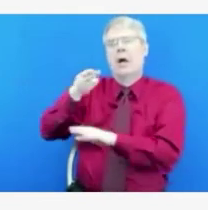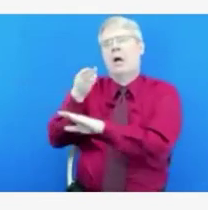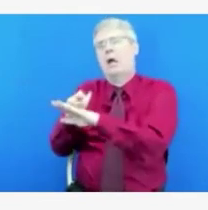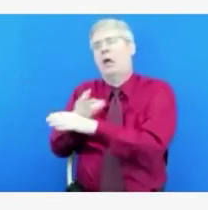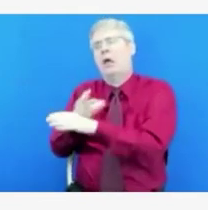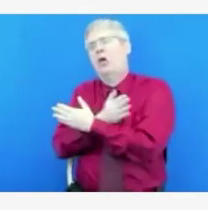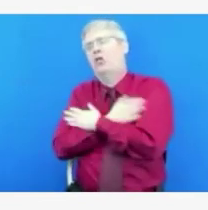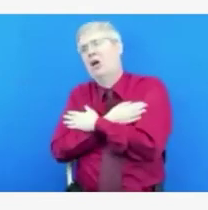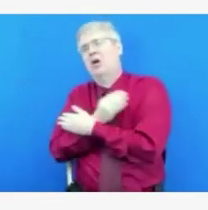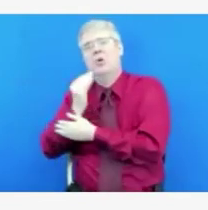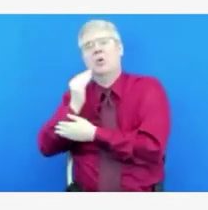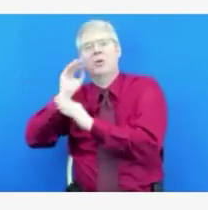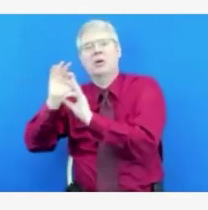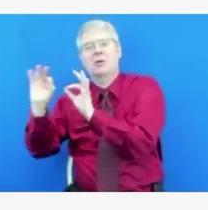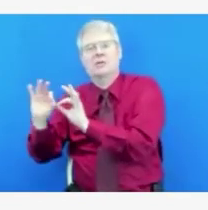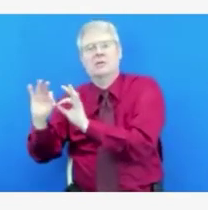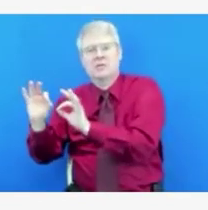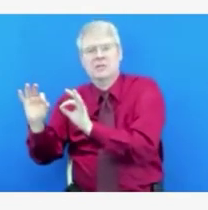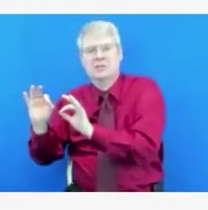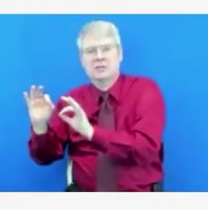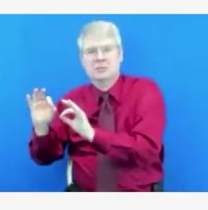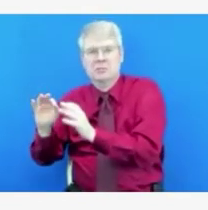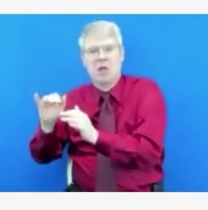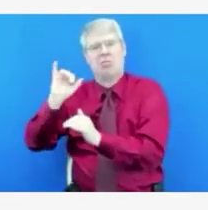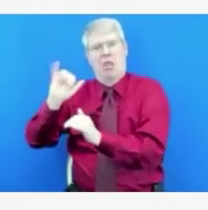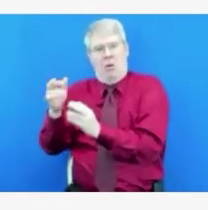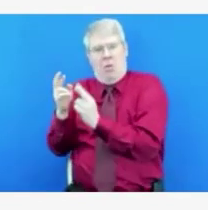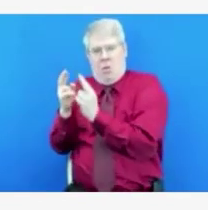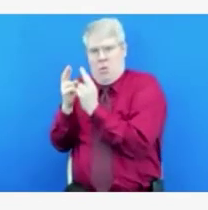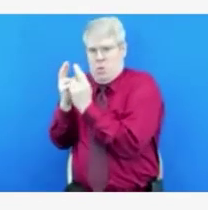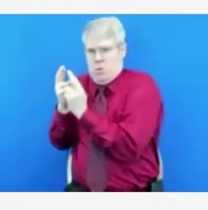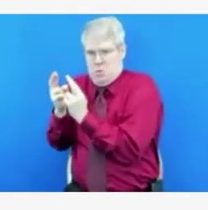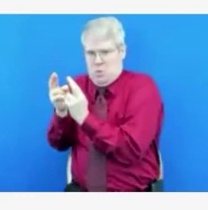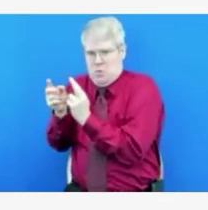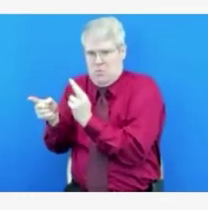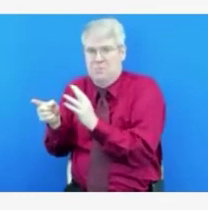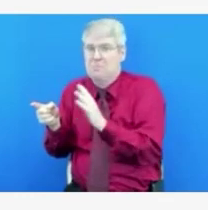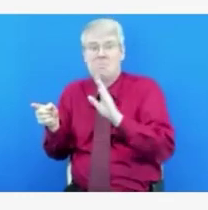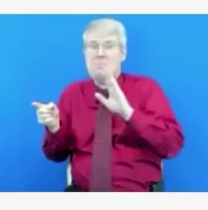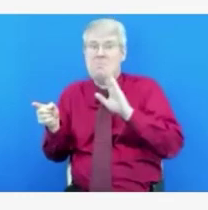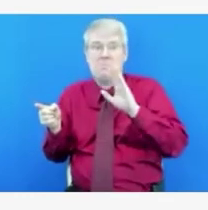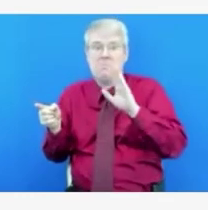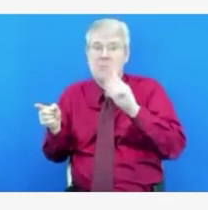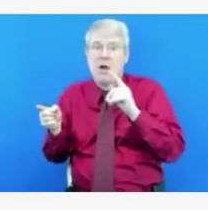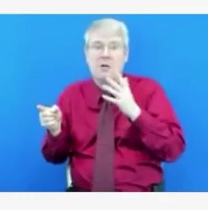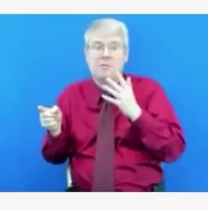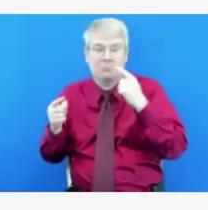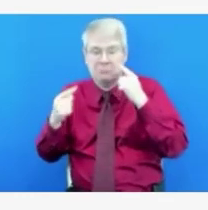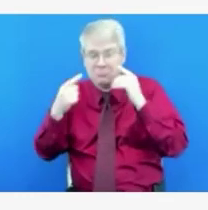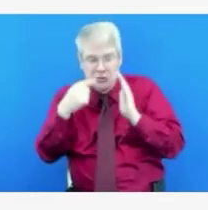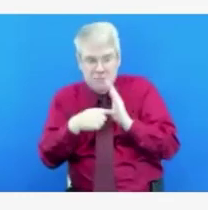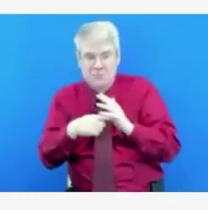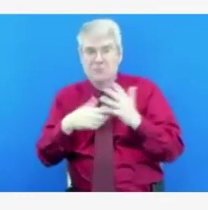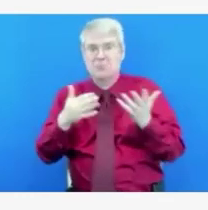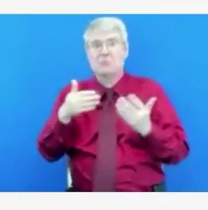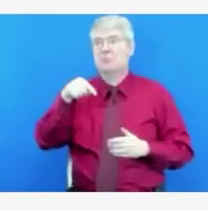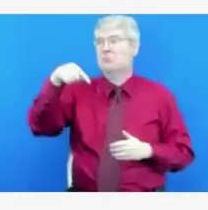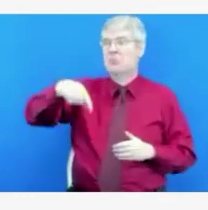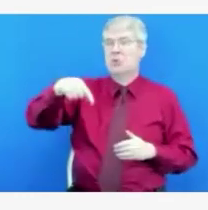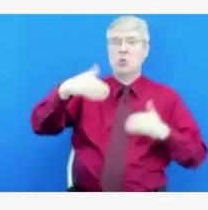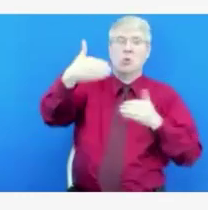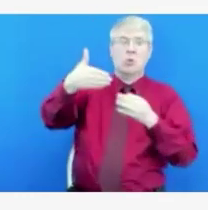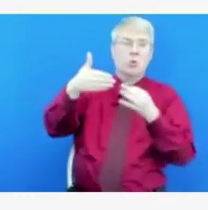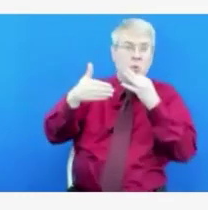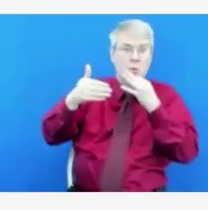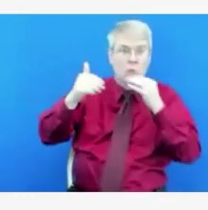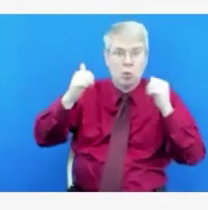to our annual flu outbreaks and other respiratory outbreaks. And we may find ourselves facing more shortages or critical times.